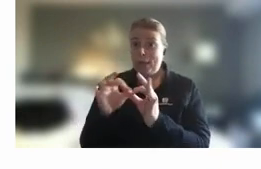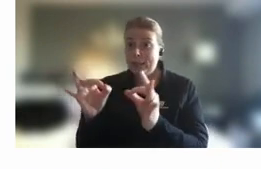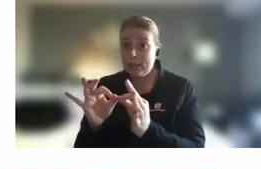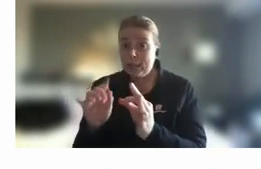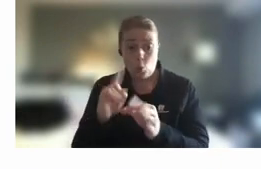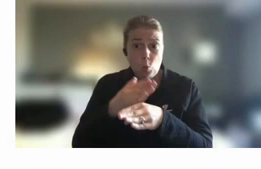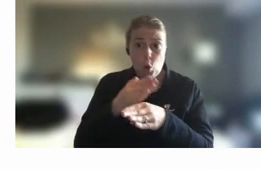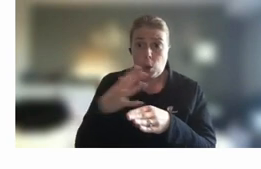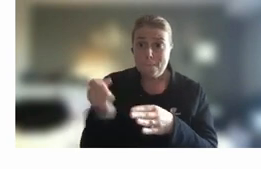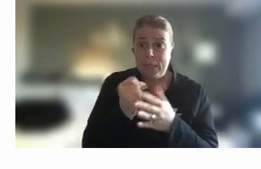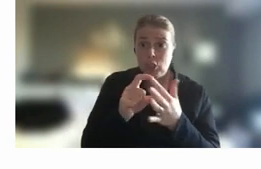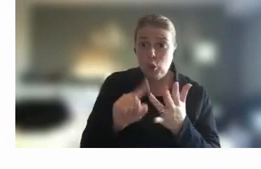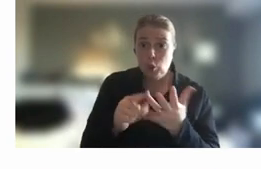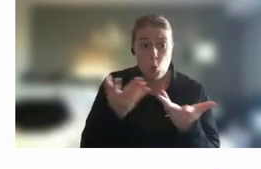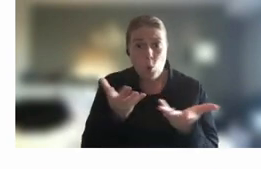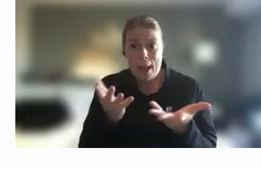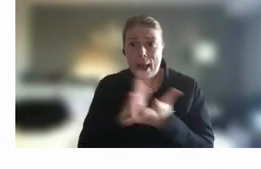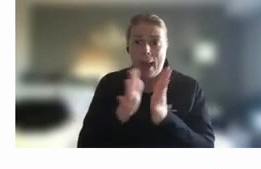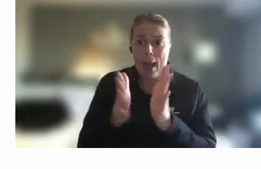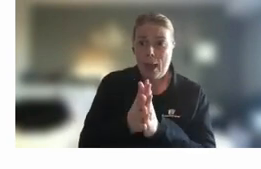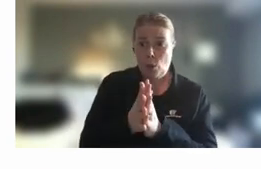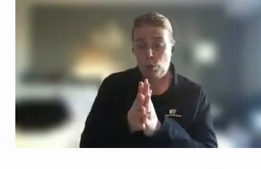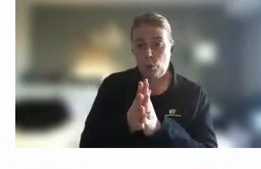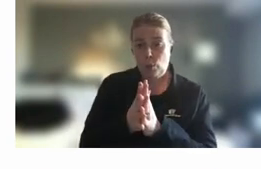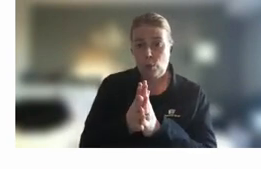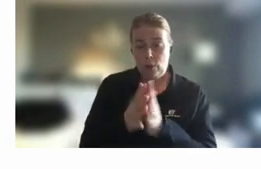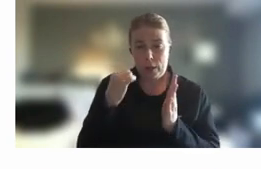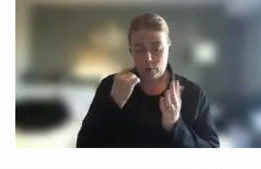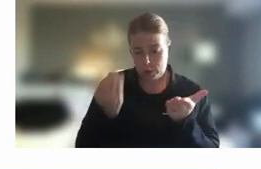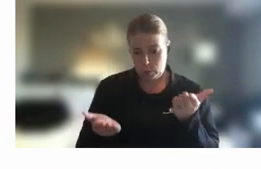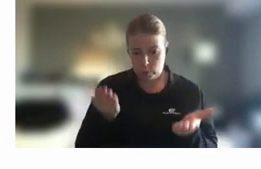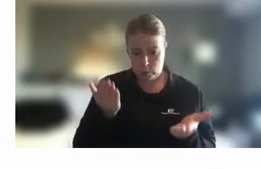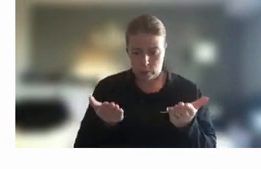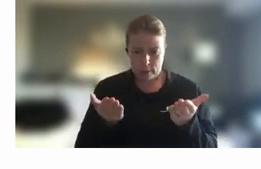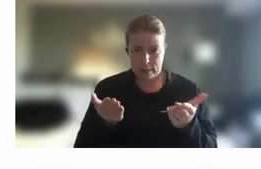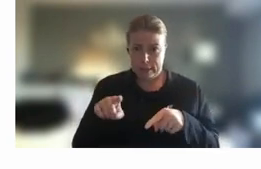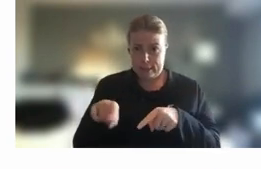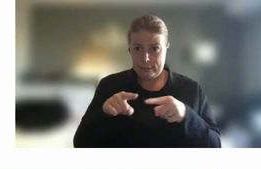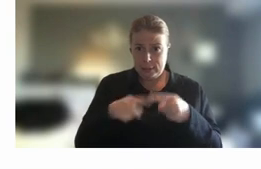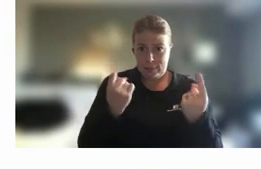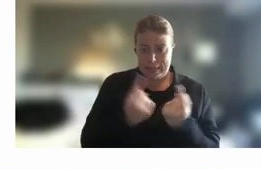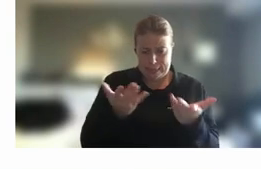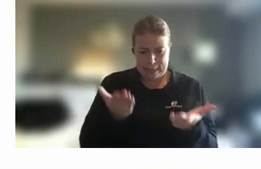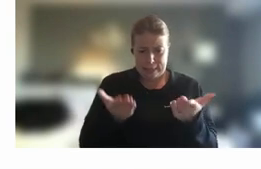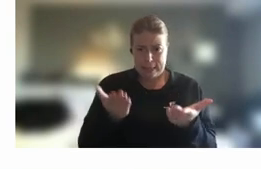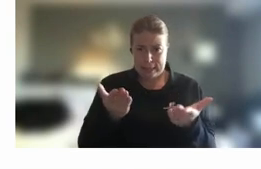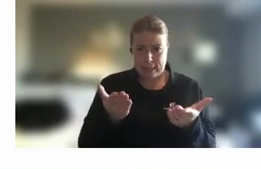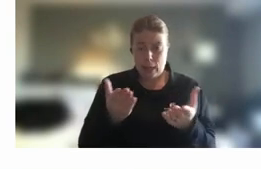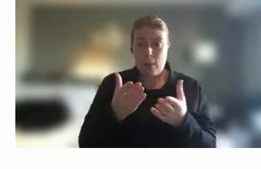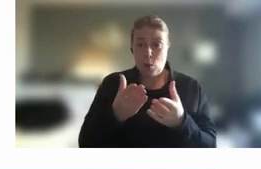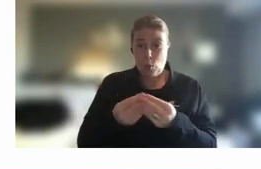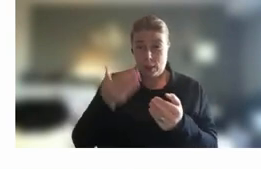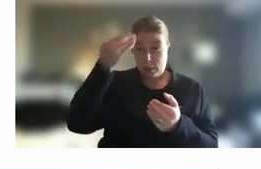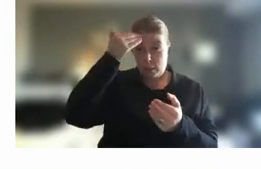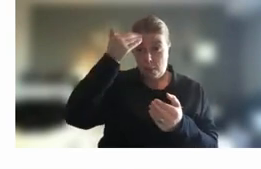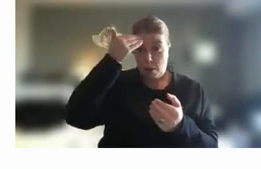where in what kind of way and really trying to weigh all those different things up but with a constructive mindset of how